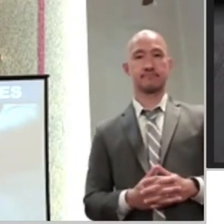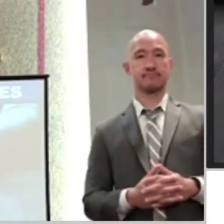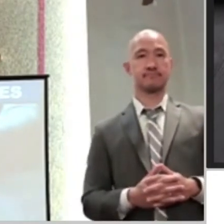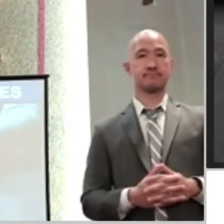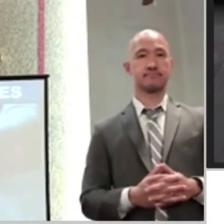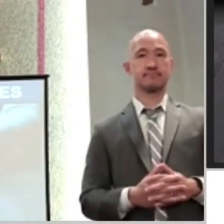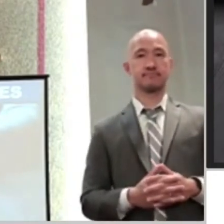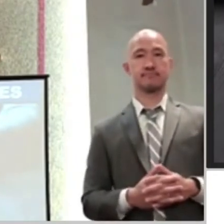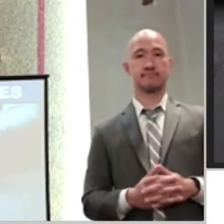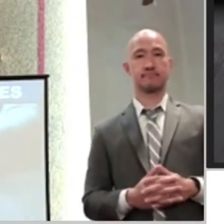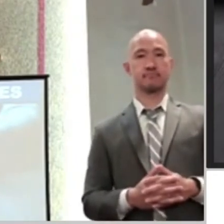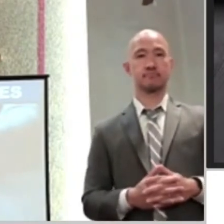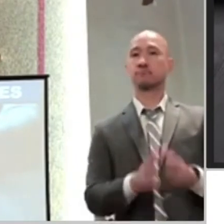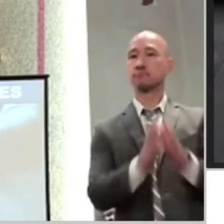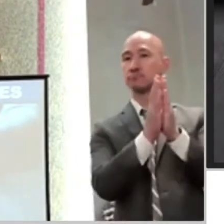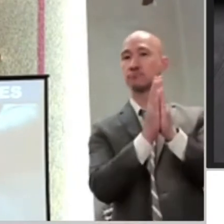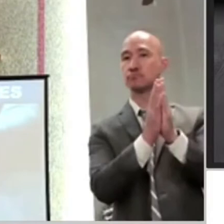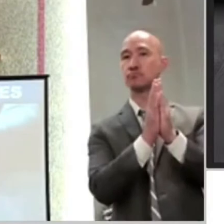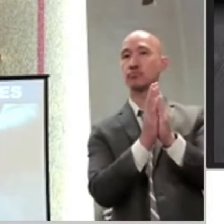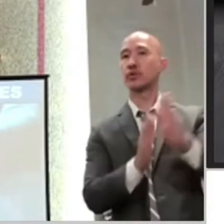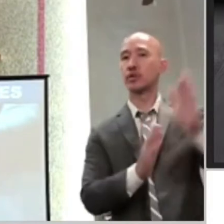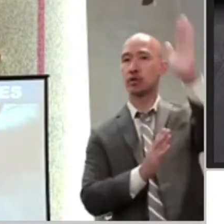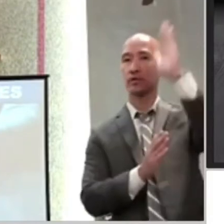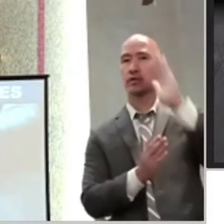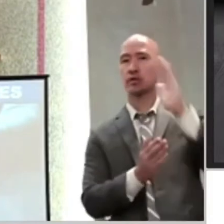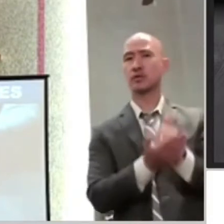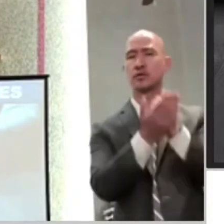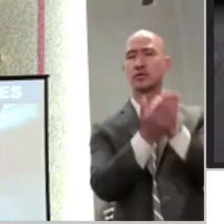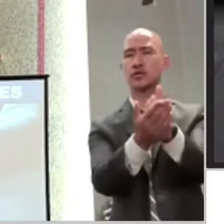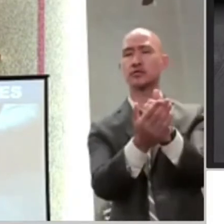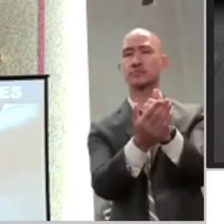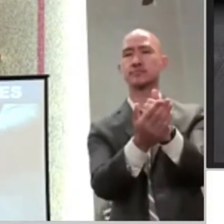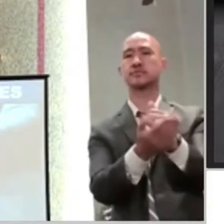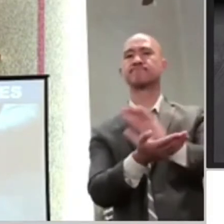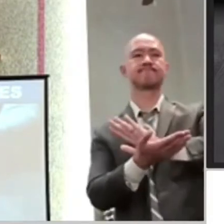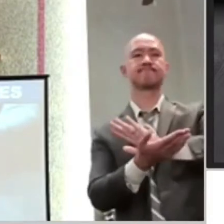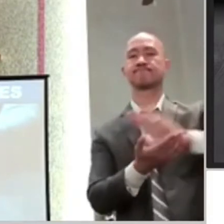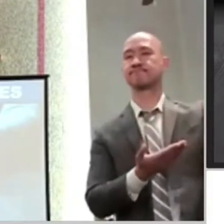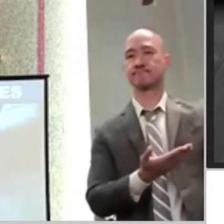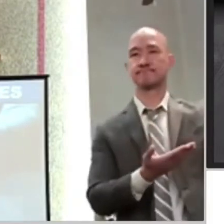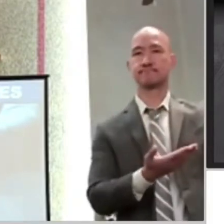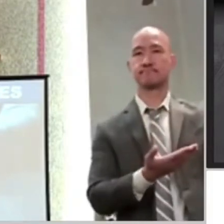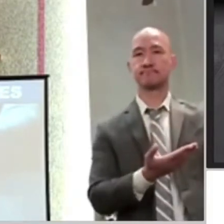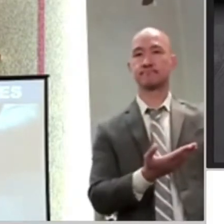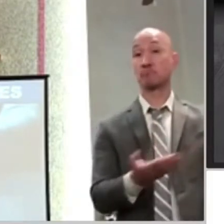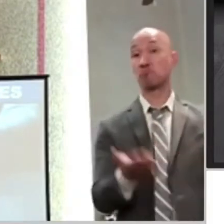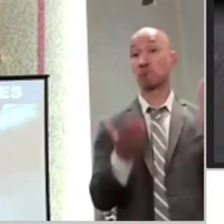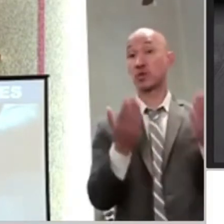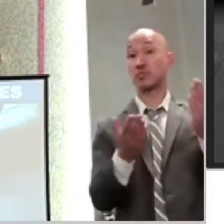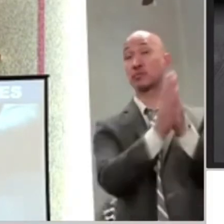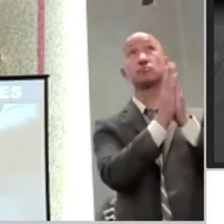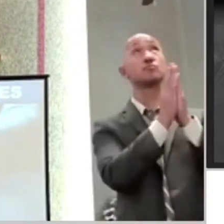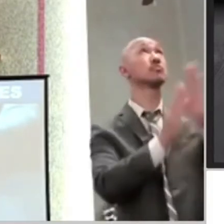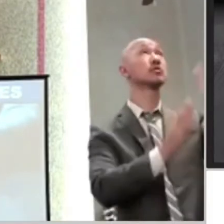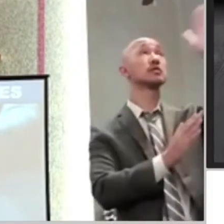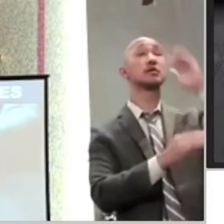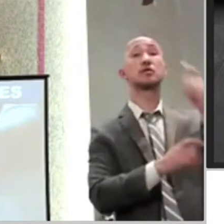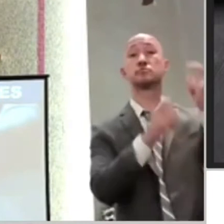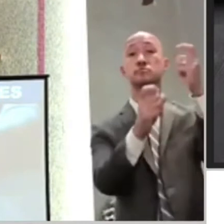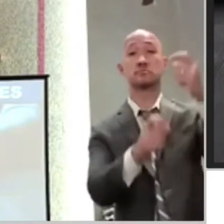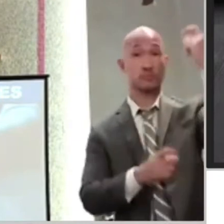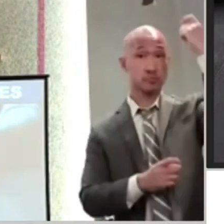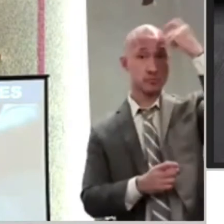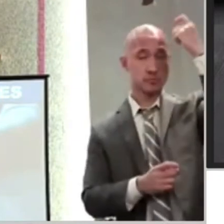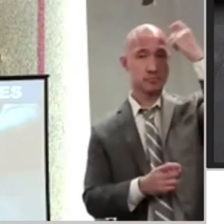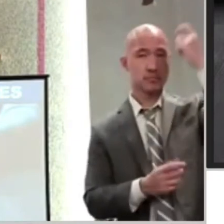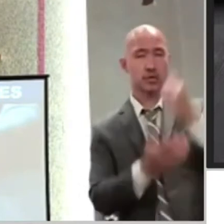take that out of your life. Let's pray God to give you some discernment, some illumination so that you understand that you